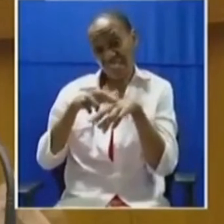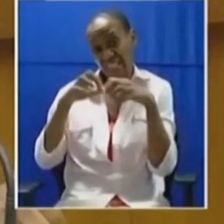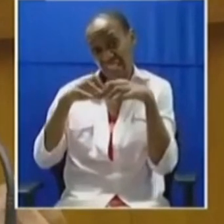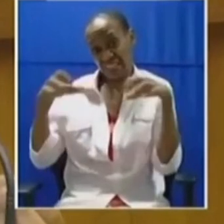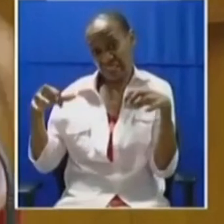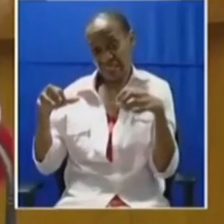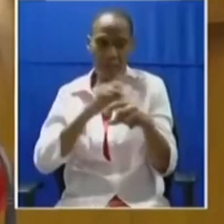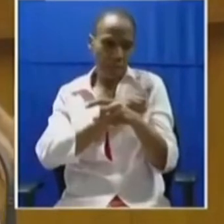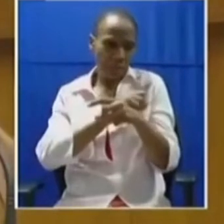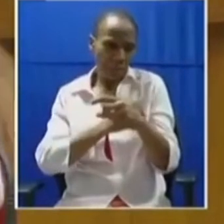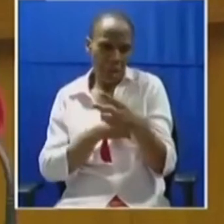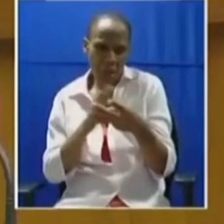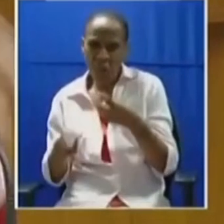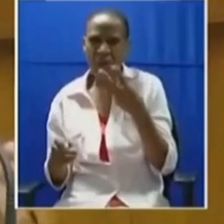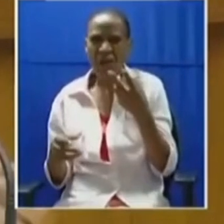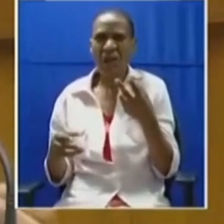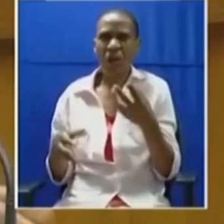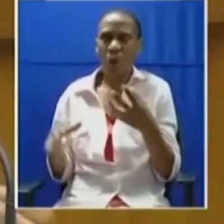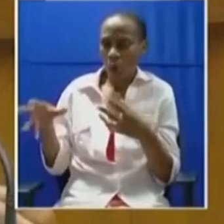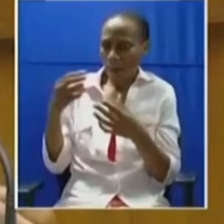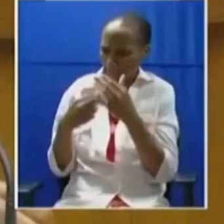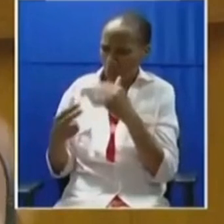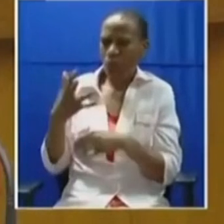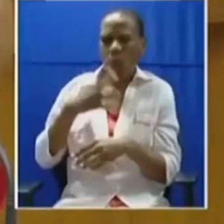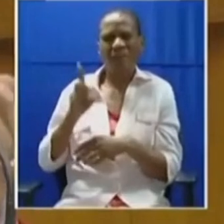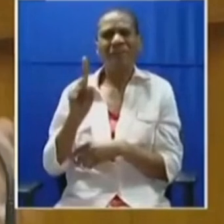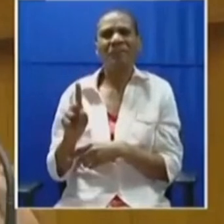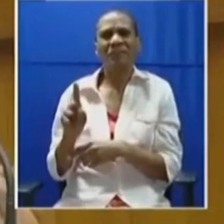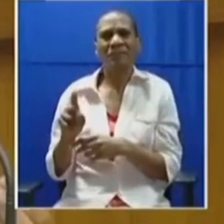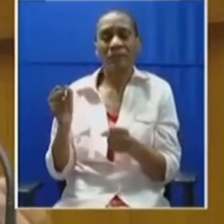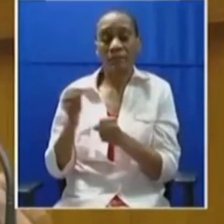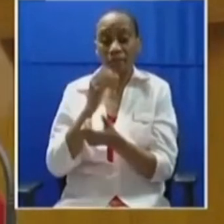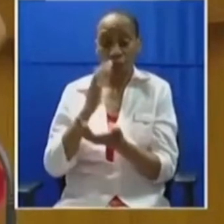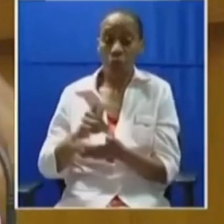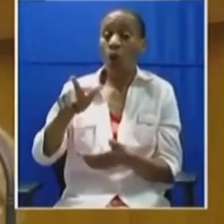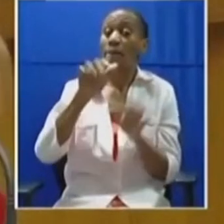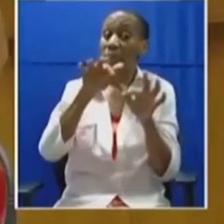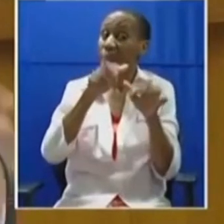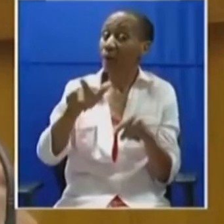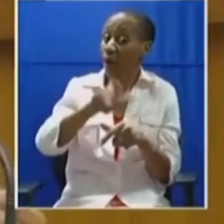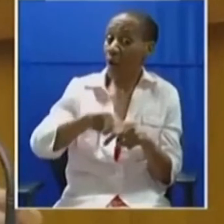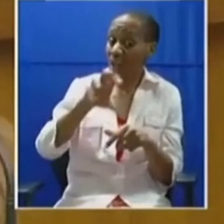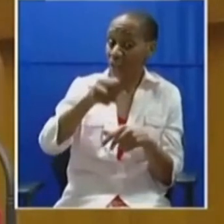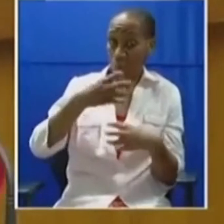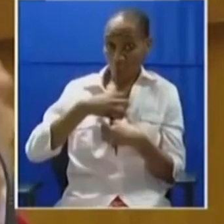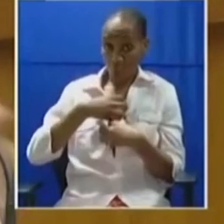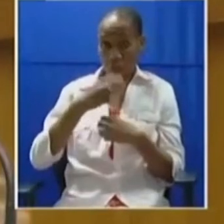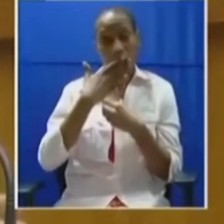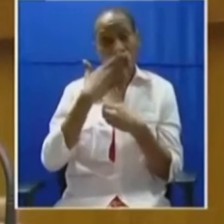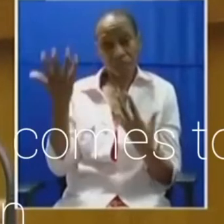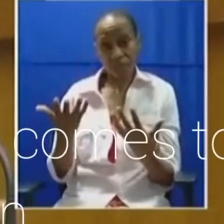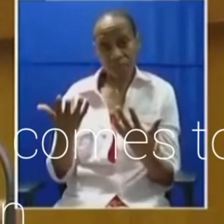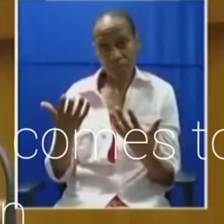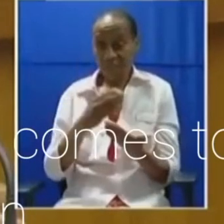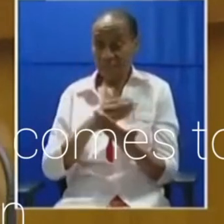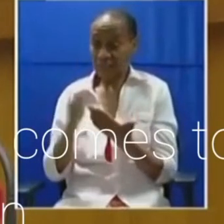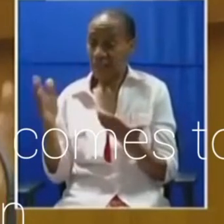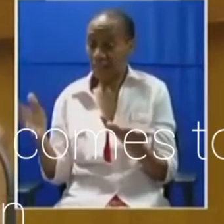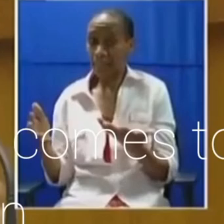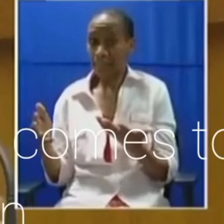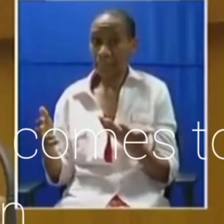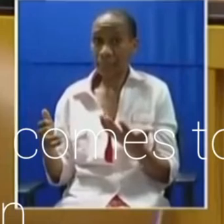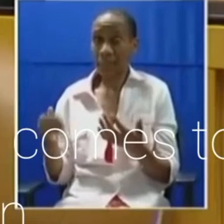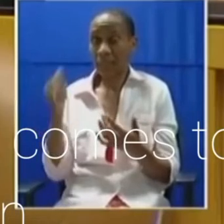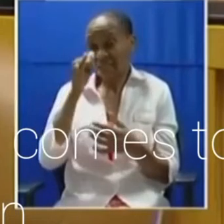privilege which seeks to perpetuate landlessness amongst those who were conquered by